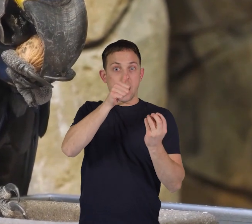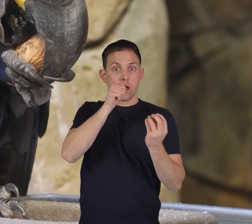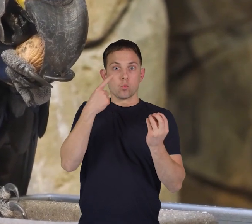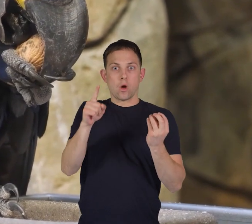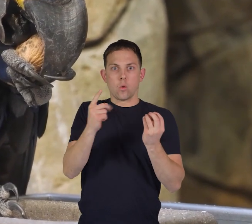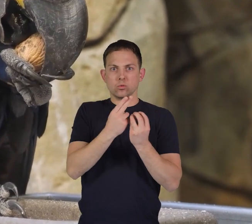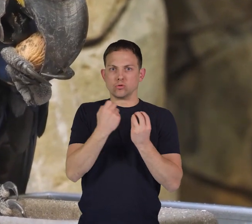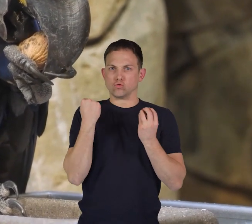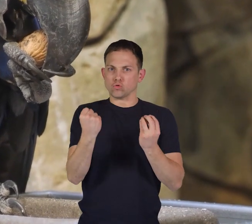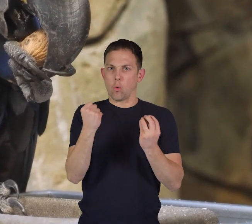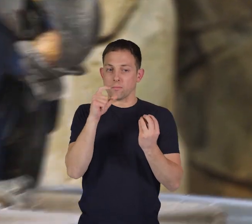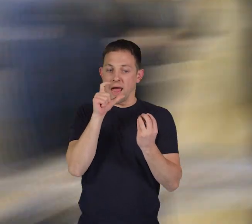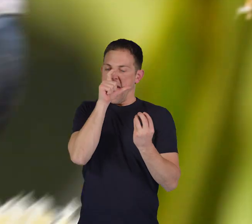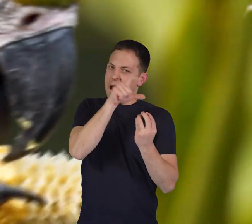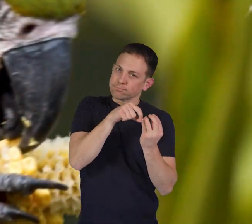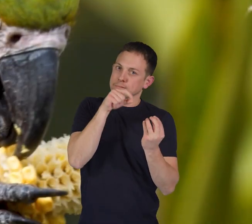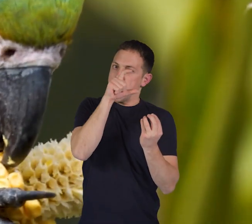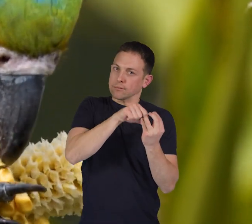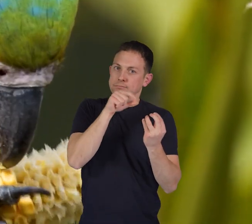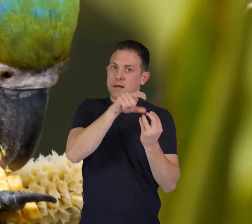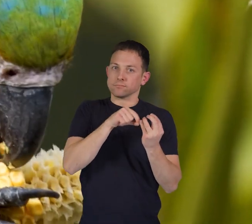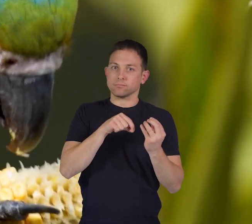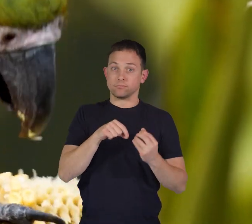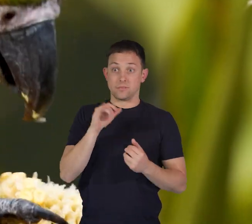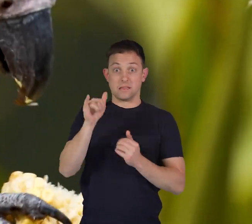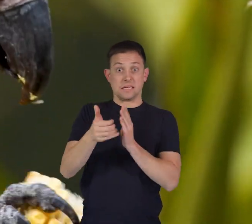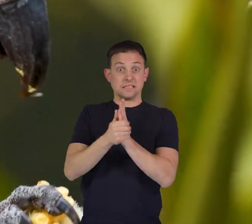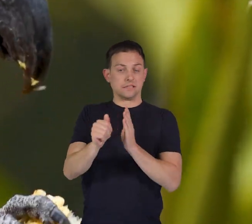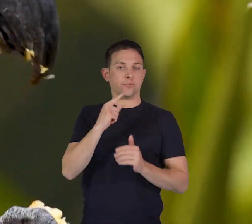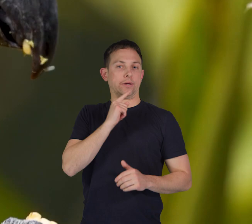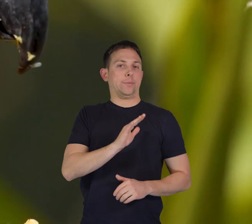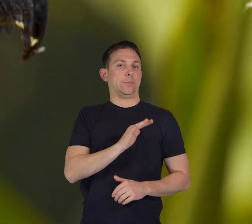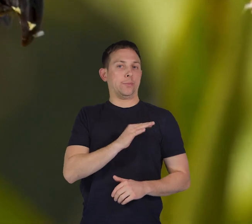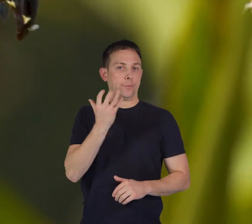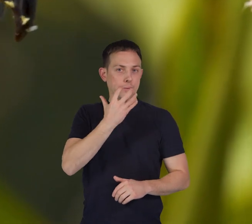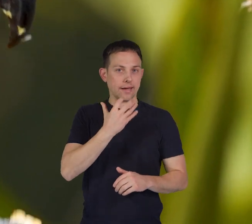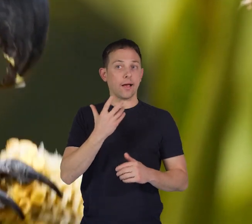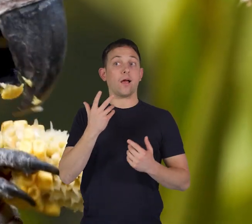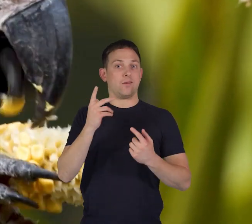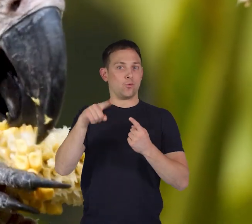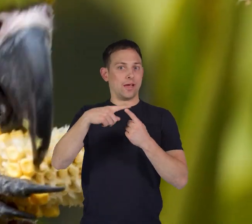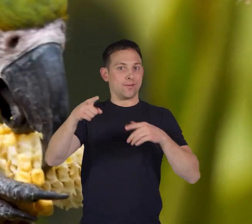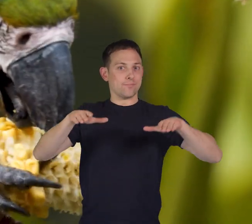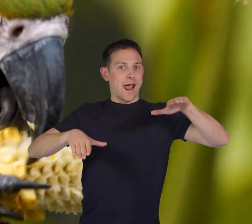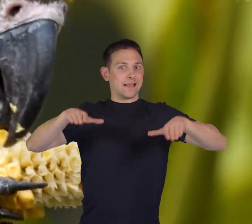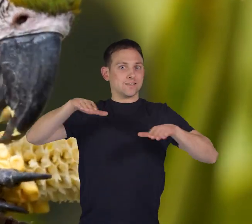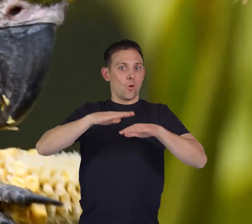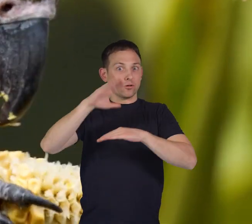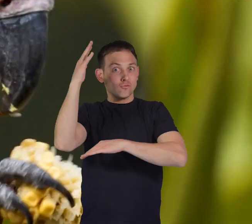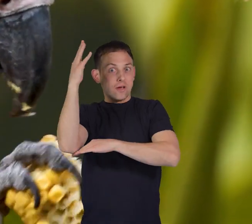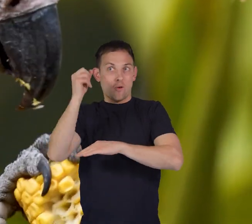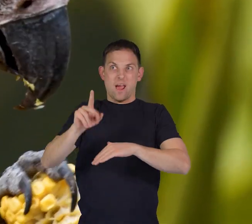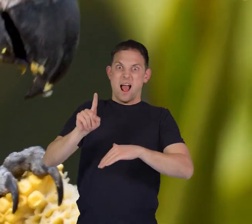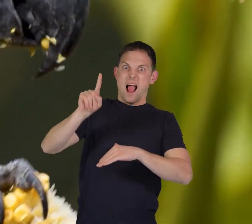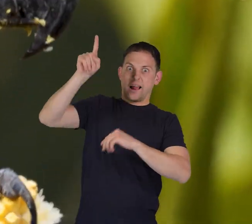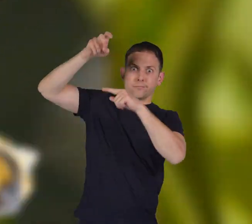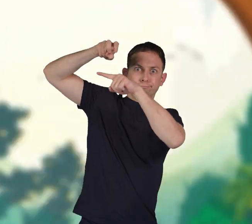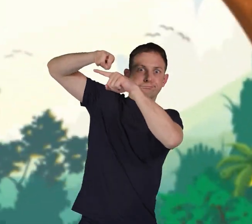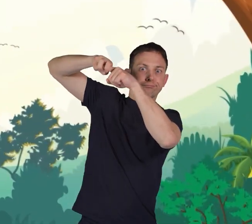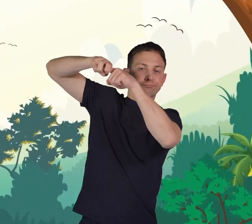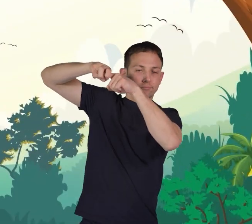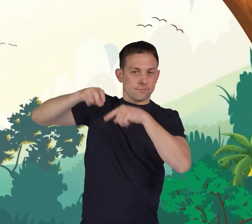strong beaks to take bites. This skill is handy, especially when they're balancing on tree branches high up in the air.